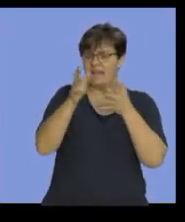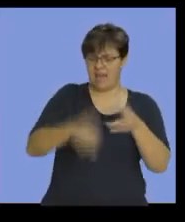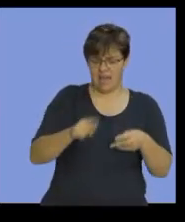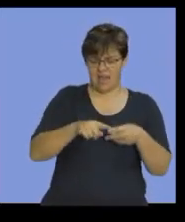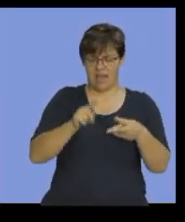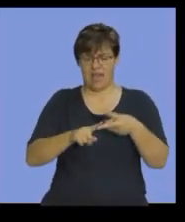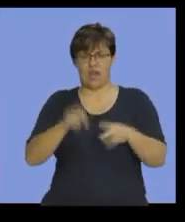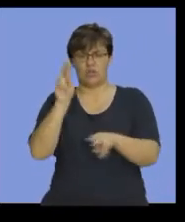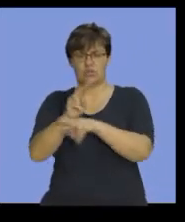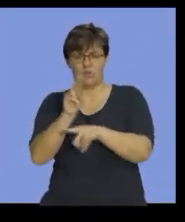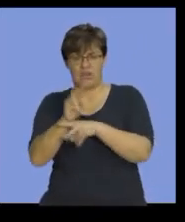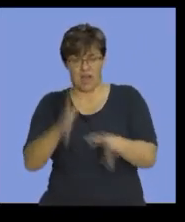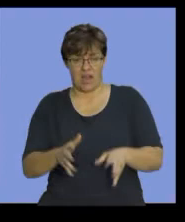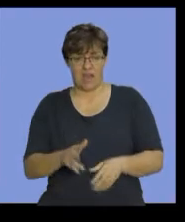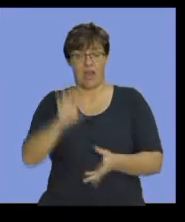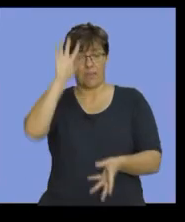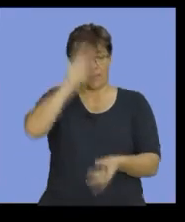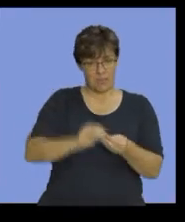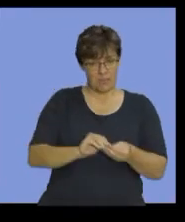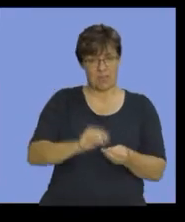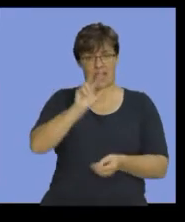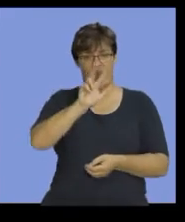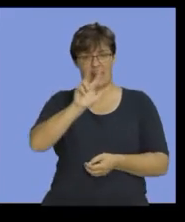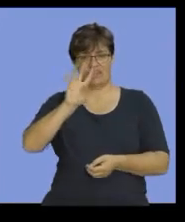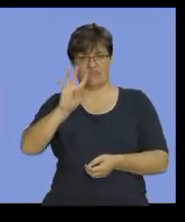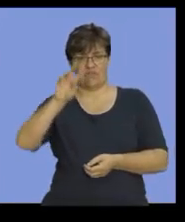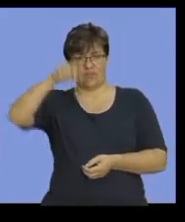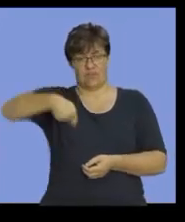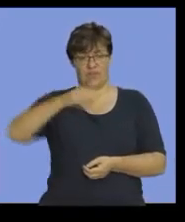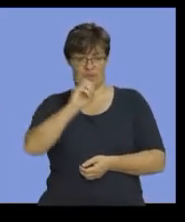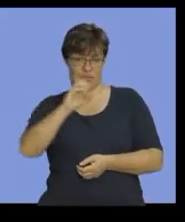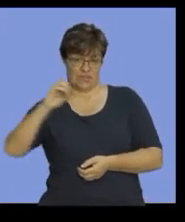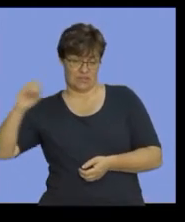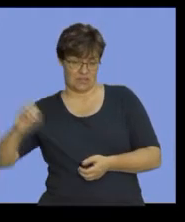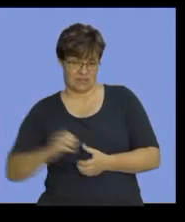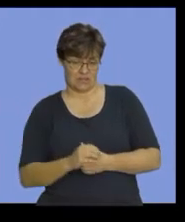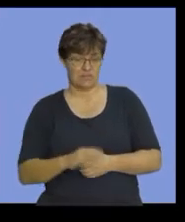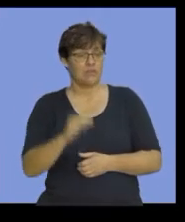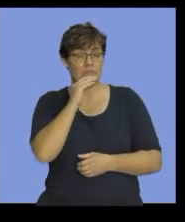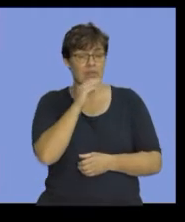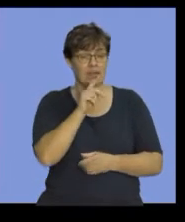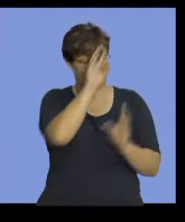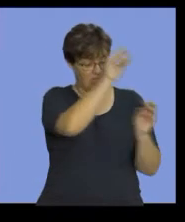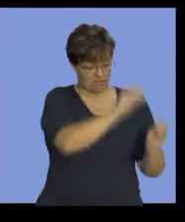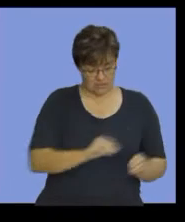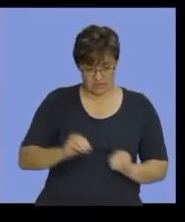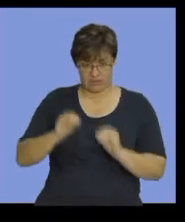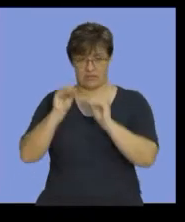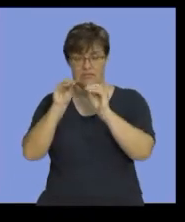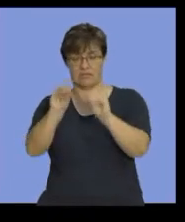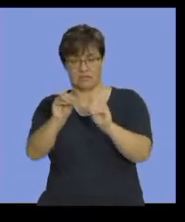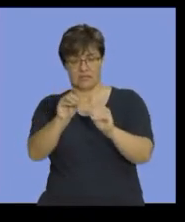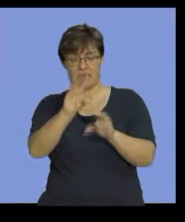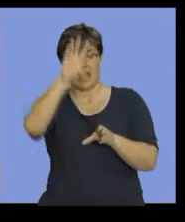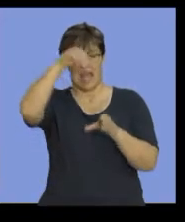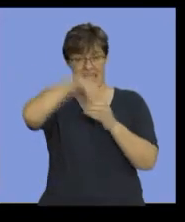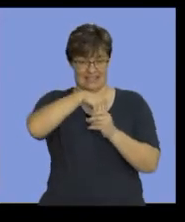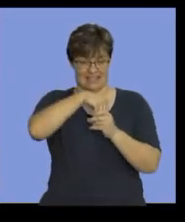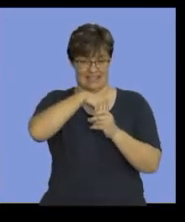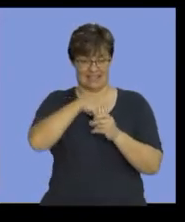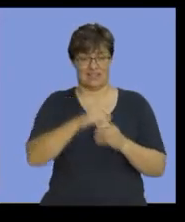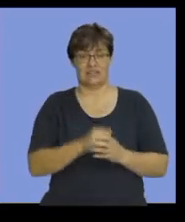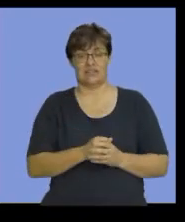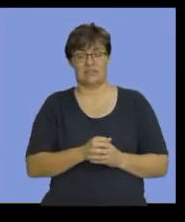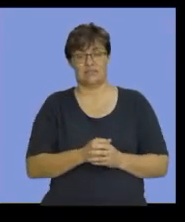supervisors, 84,000 rand. This therefore means we have to bring in that component, which